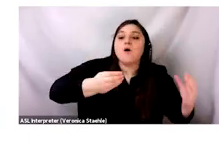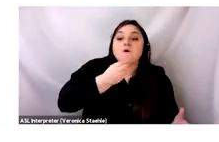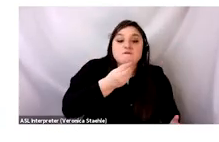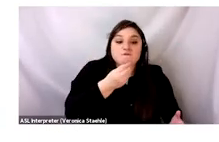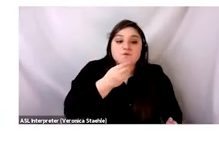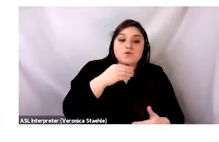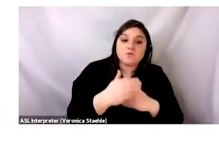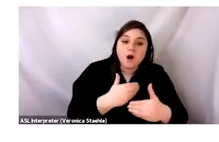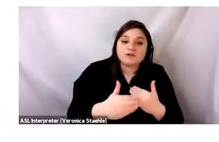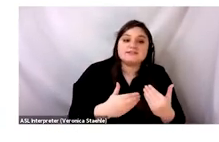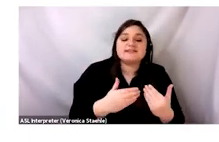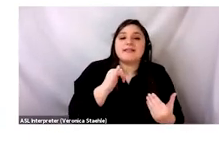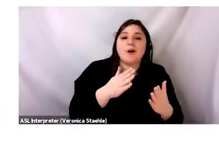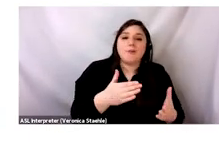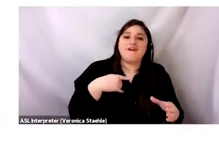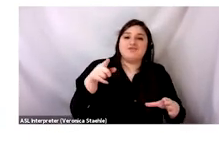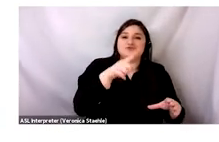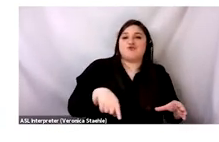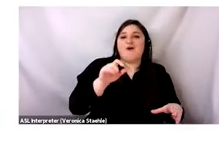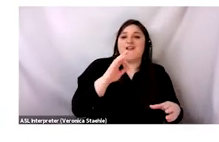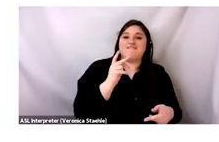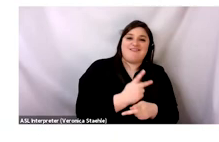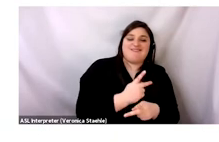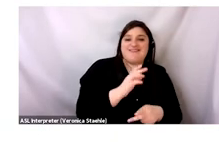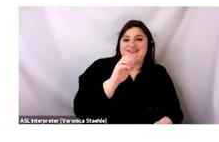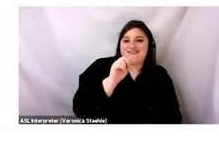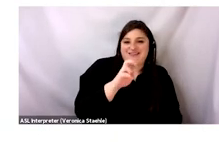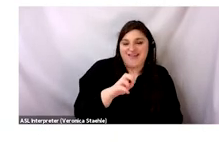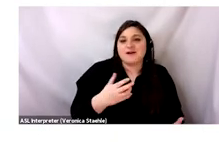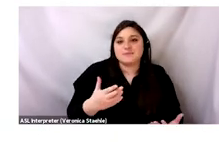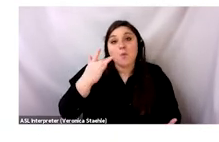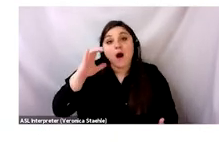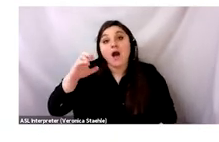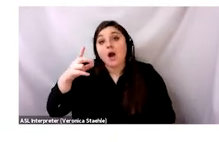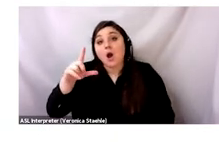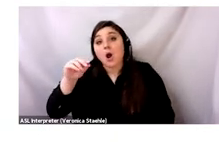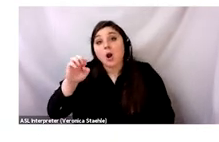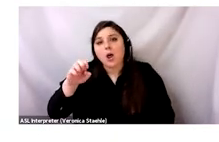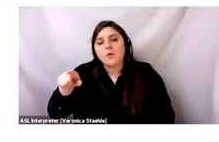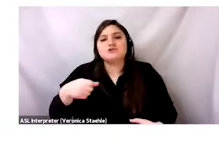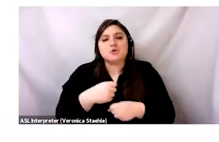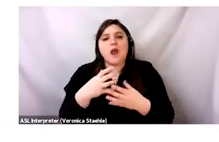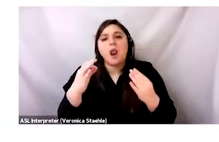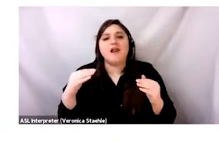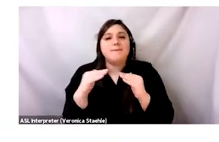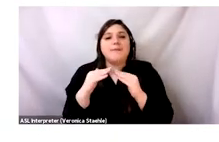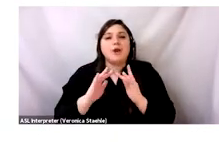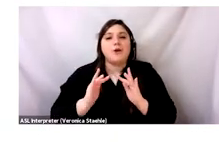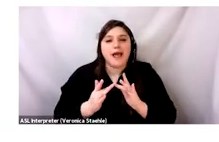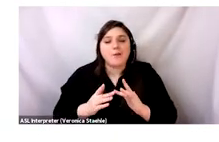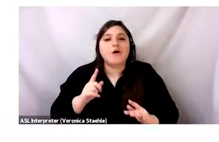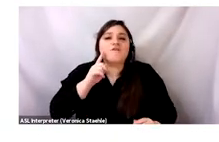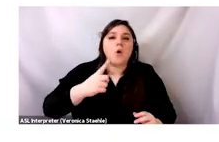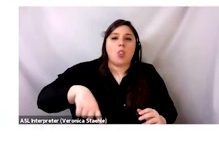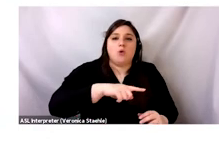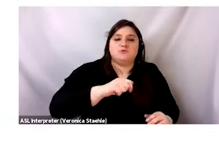sovereignty program. And we're working to basically build out what we call a circle of care. Much of the work that Chloe does involves creating a peer